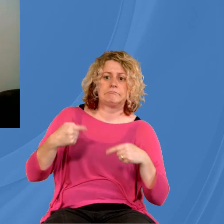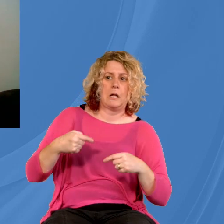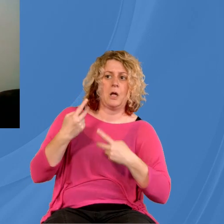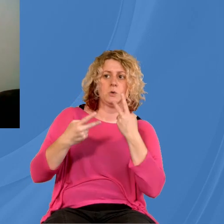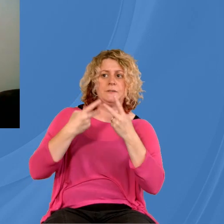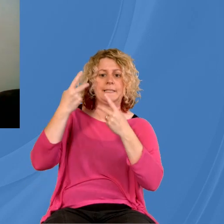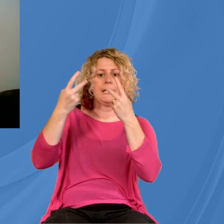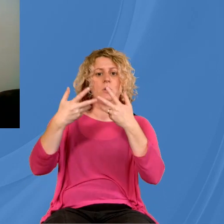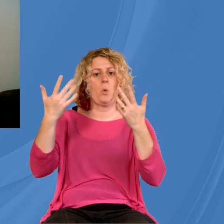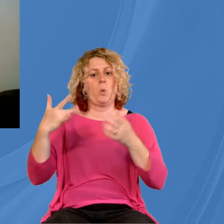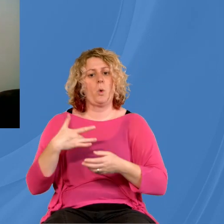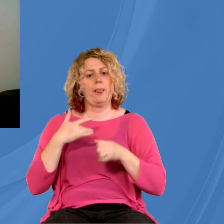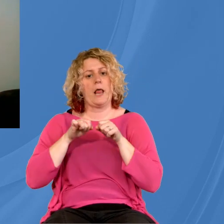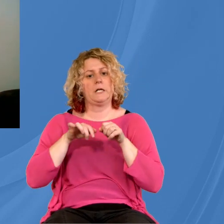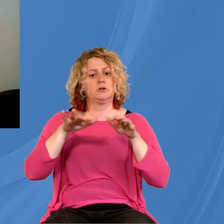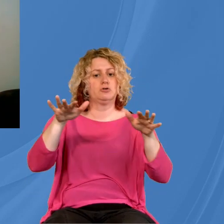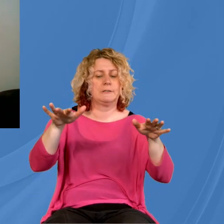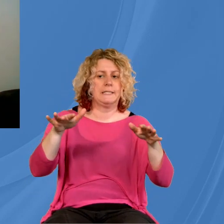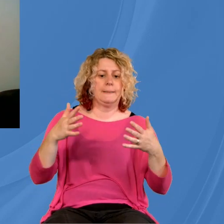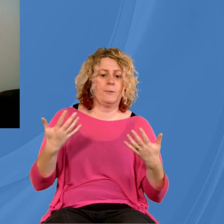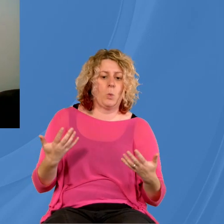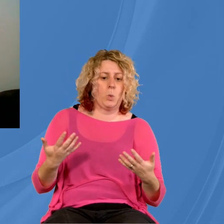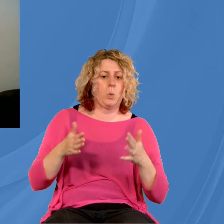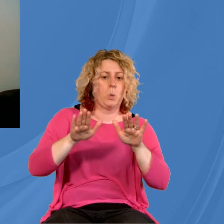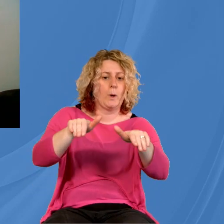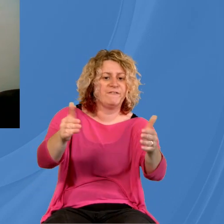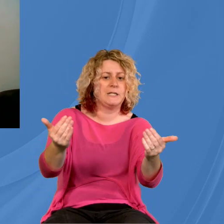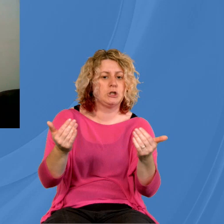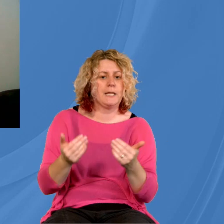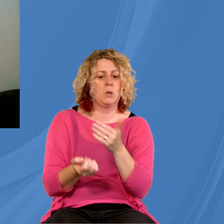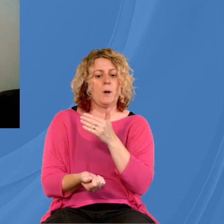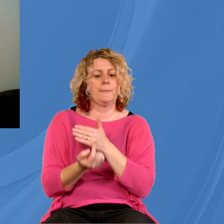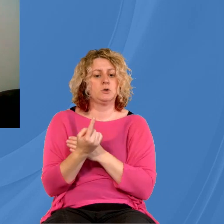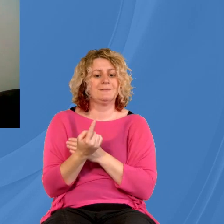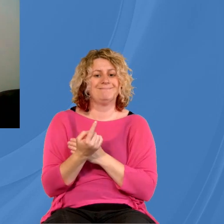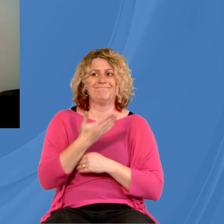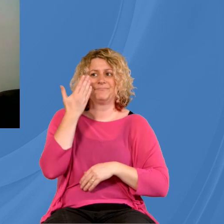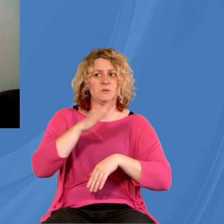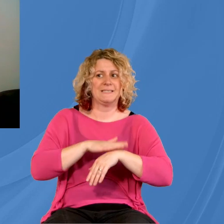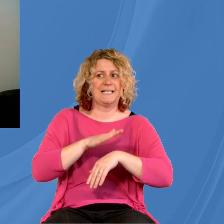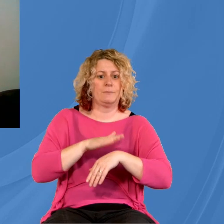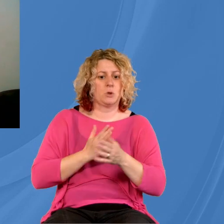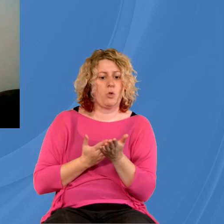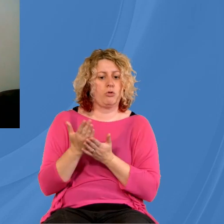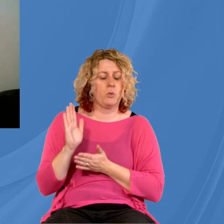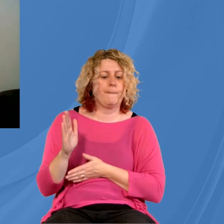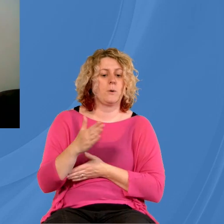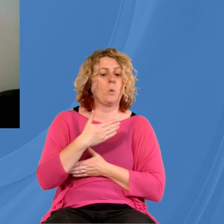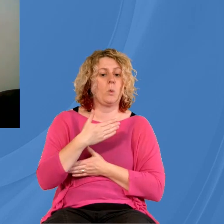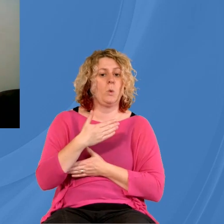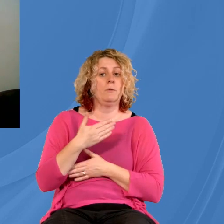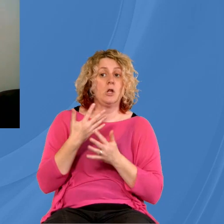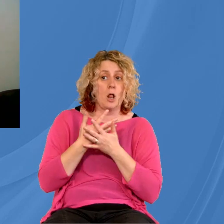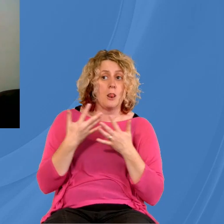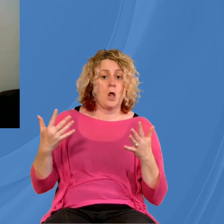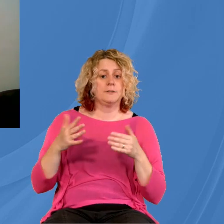work or what kind of evangelistic opportunities you could take hold of. We haven't really got time to address those. Just to say there are lots of places where you